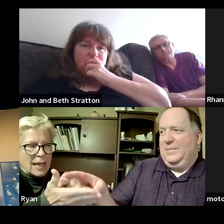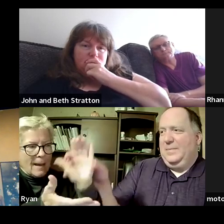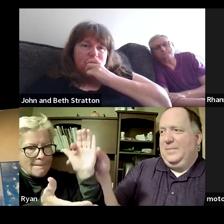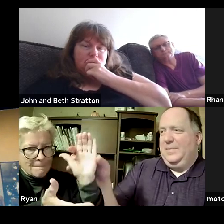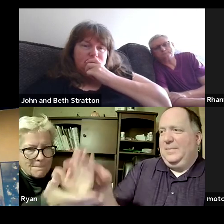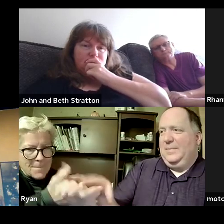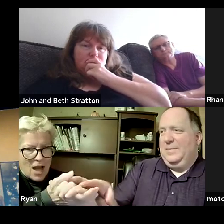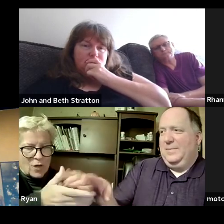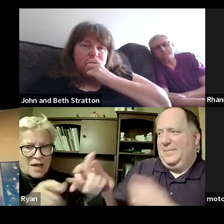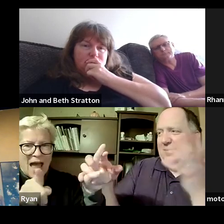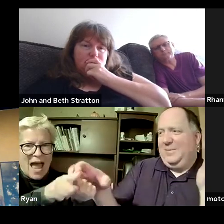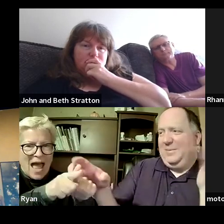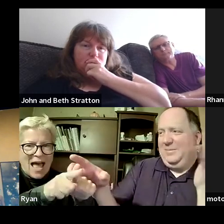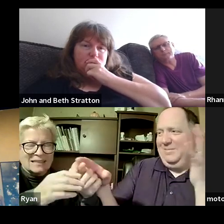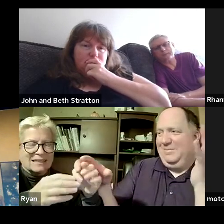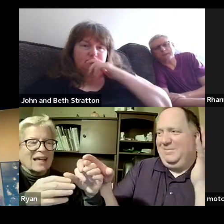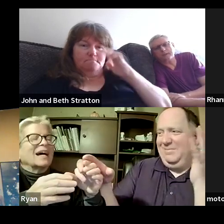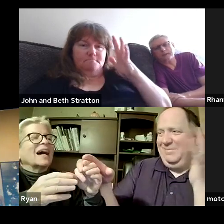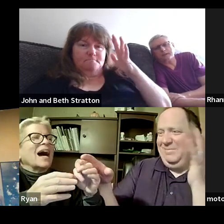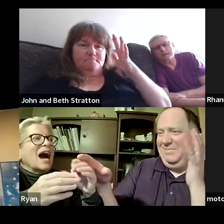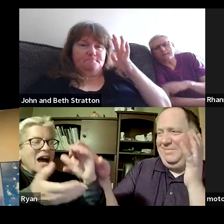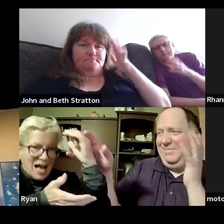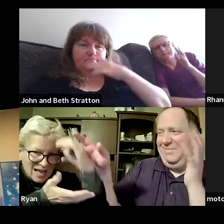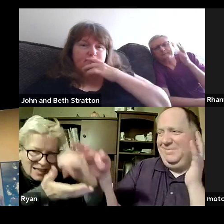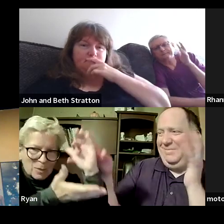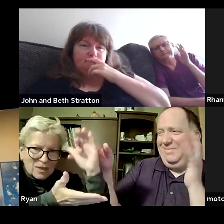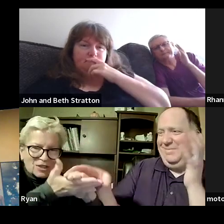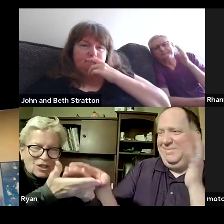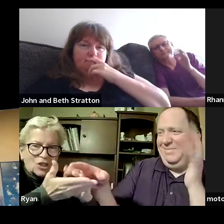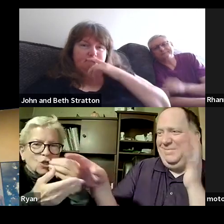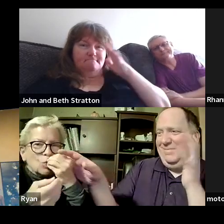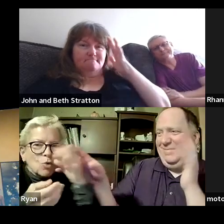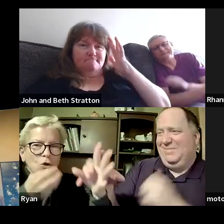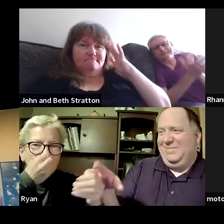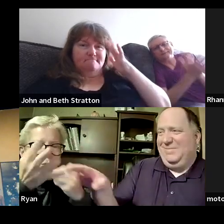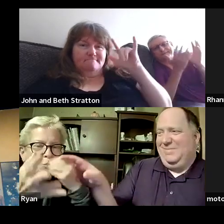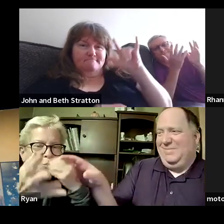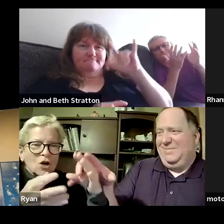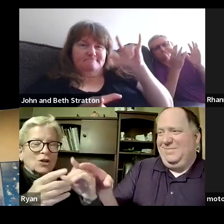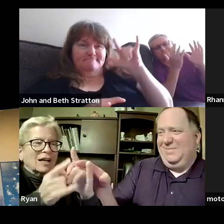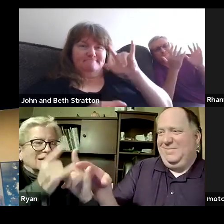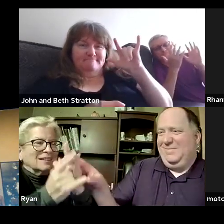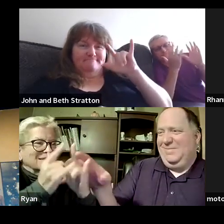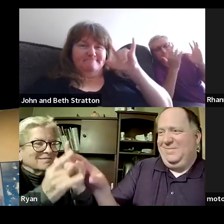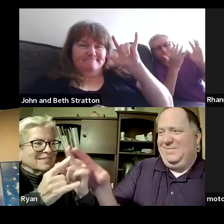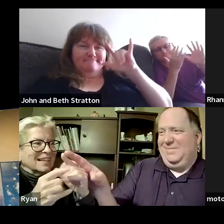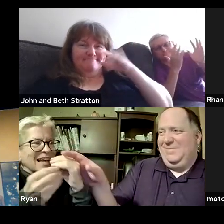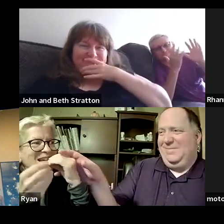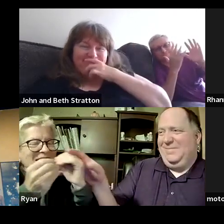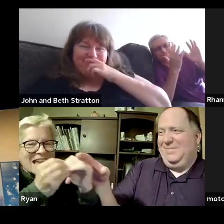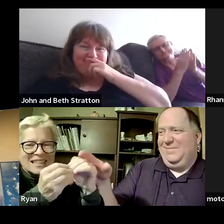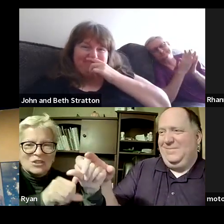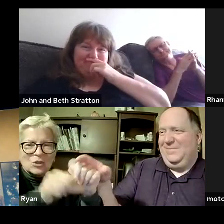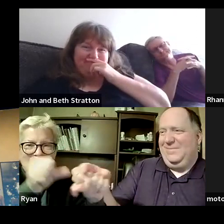yeah you may now blow kisses to each other and you may tell each other you love each other this way yes